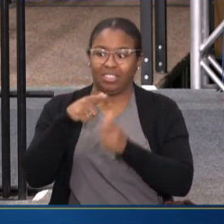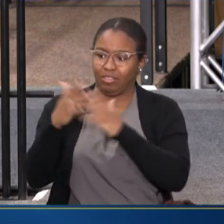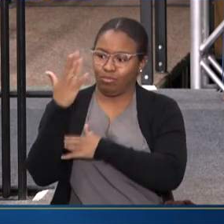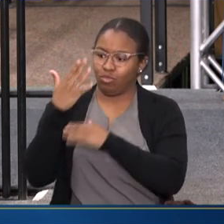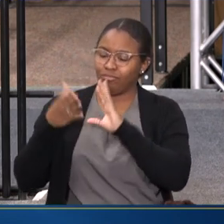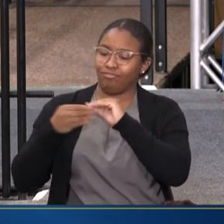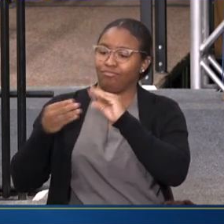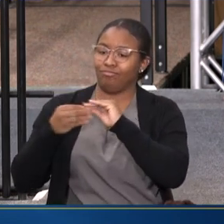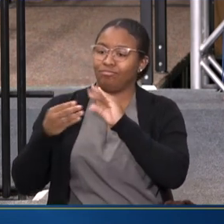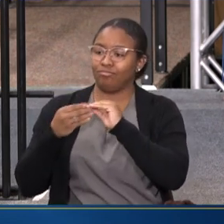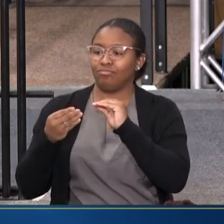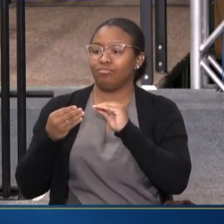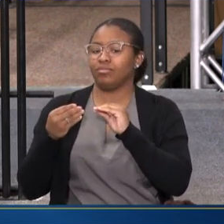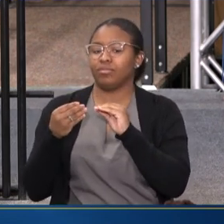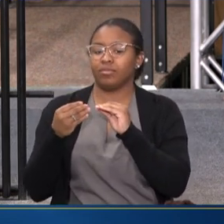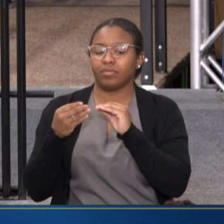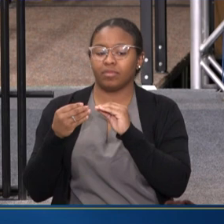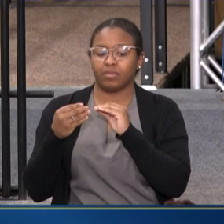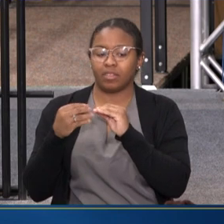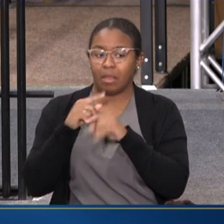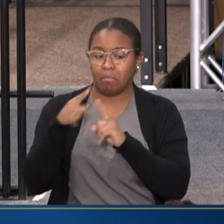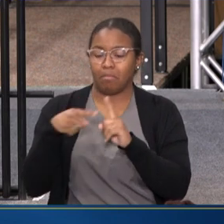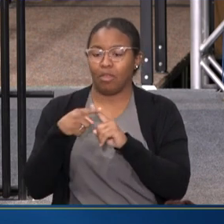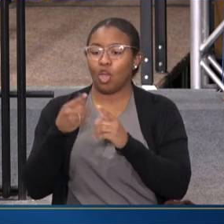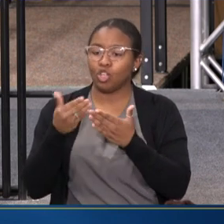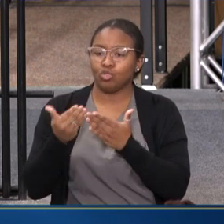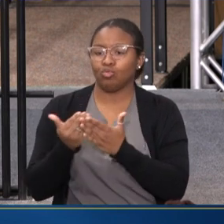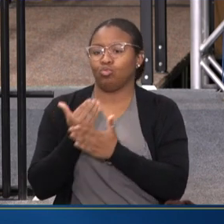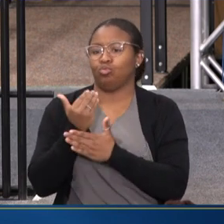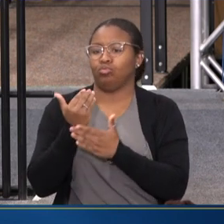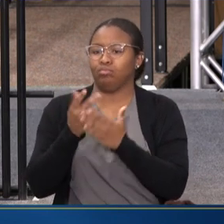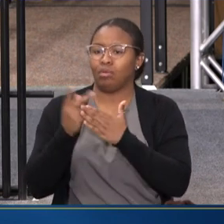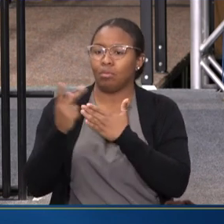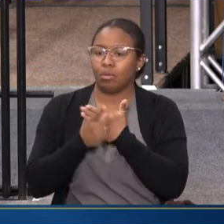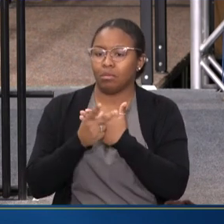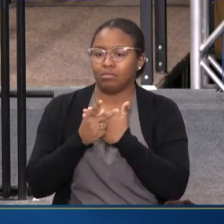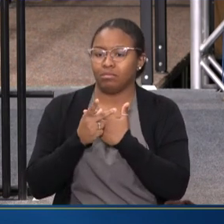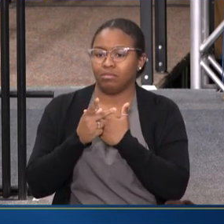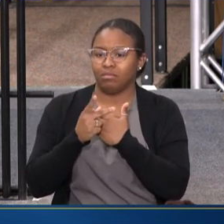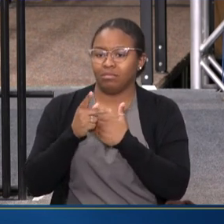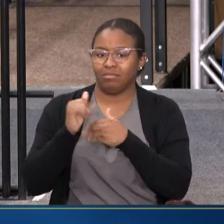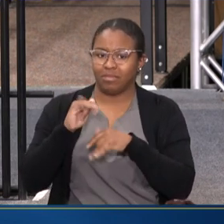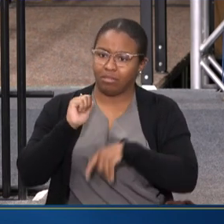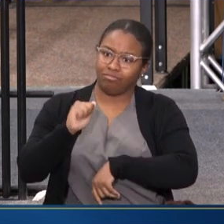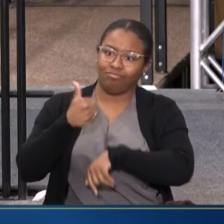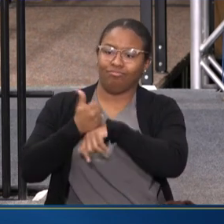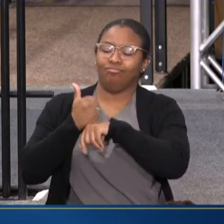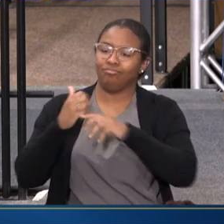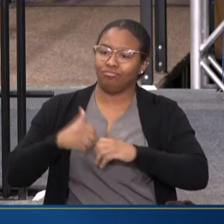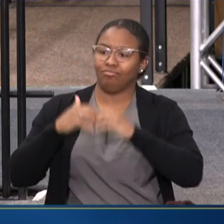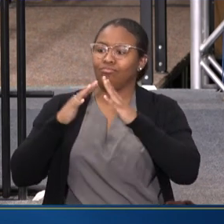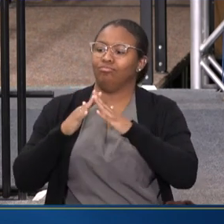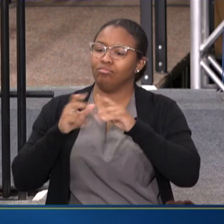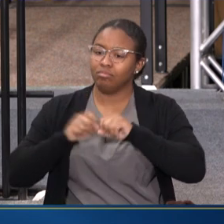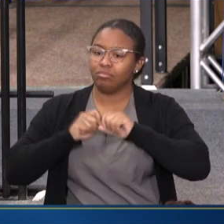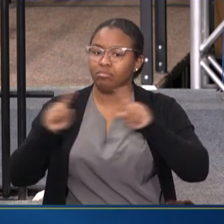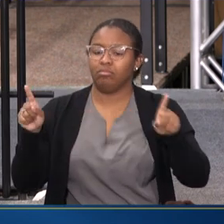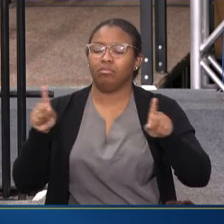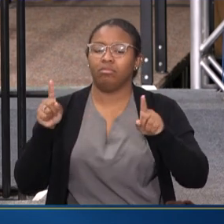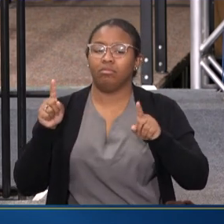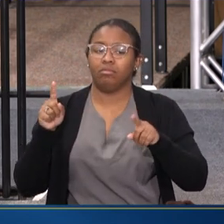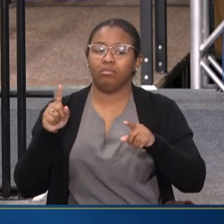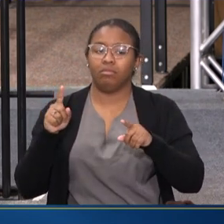SAID ABOUT THE NEW PROGRAM THAT IS BEING LAUNCHED AND ROLLED OUT ABOUT